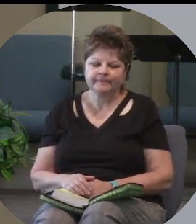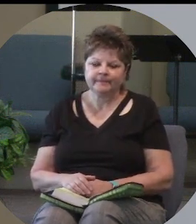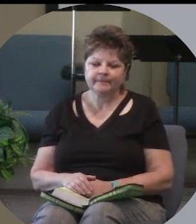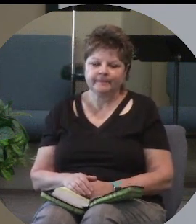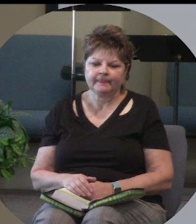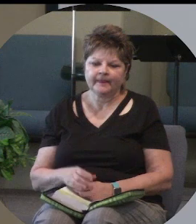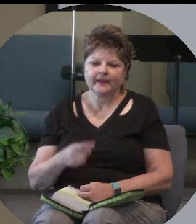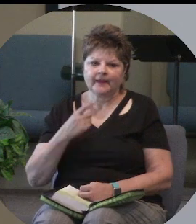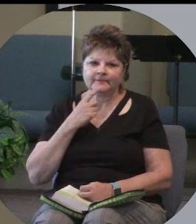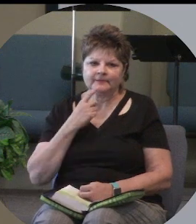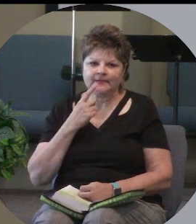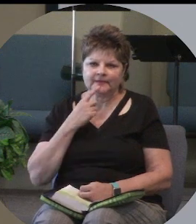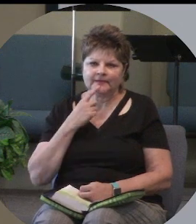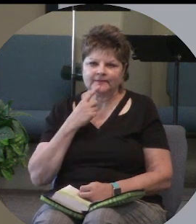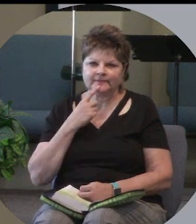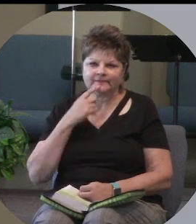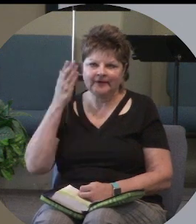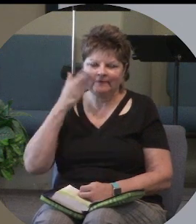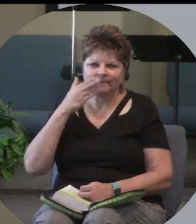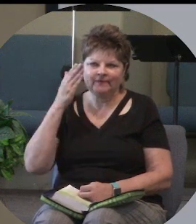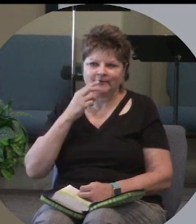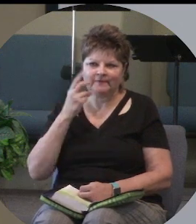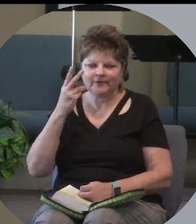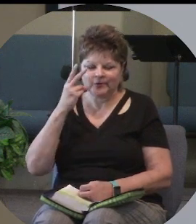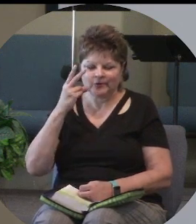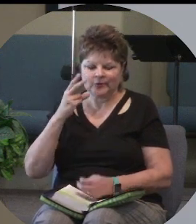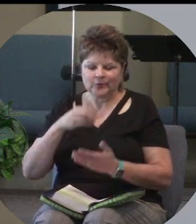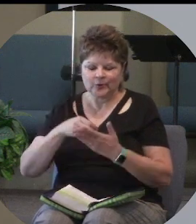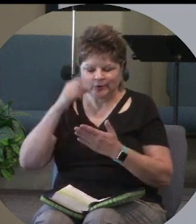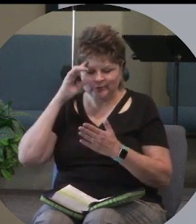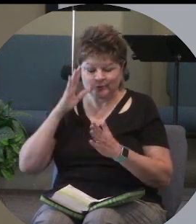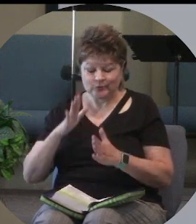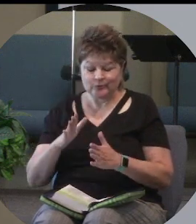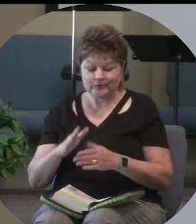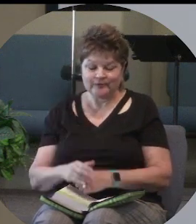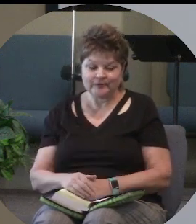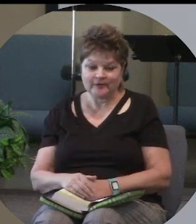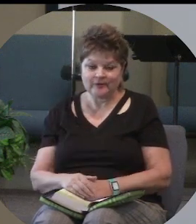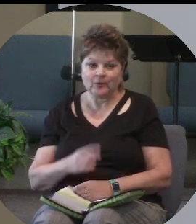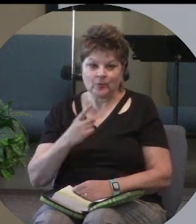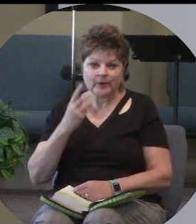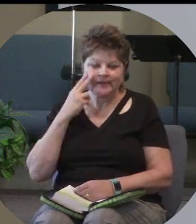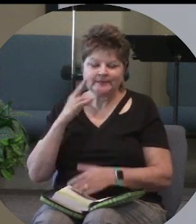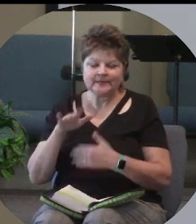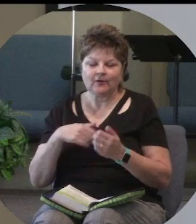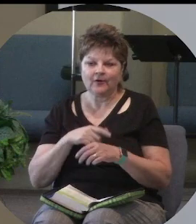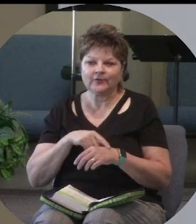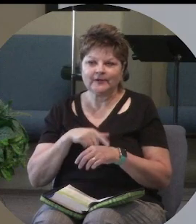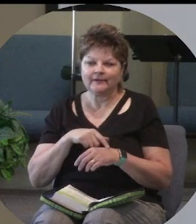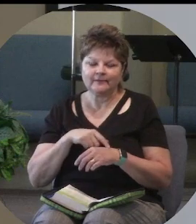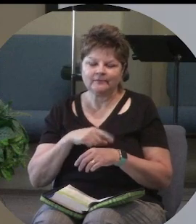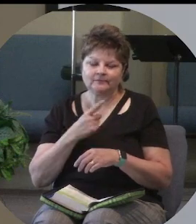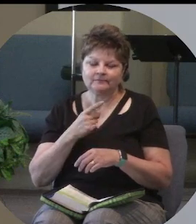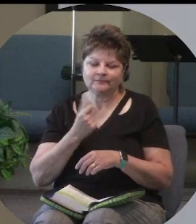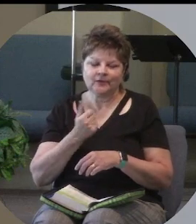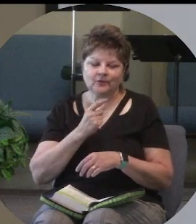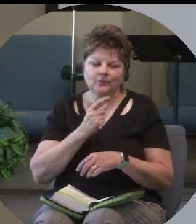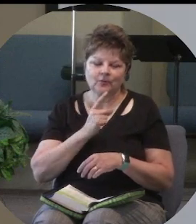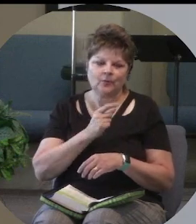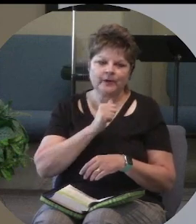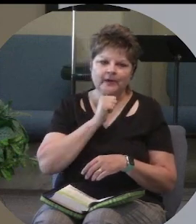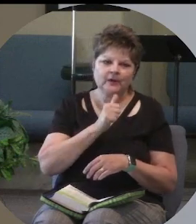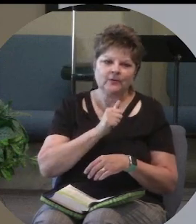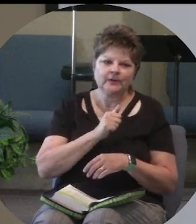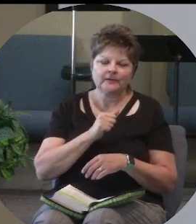I'm saying this in front of two students that I see all the time the other I don't and then Emma who's a